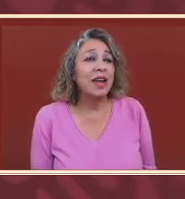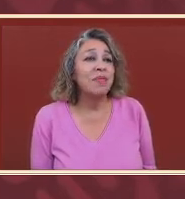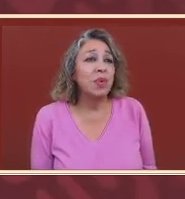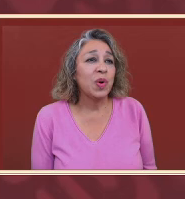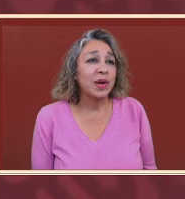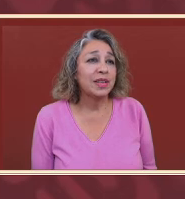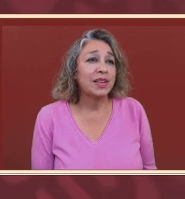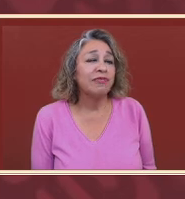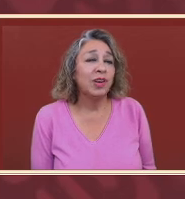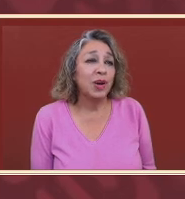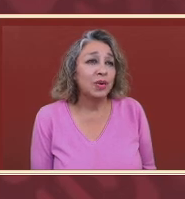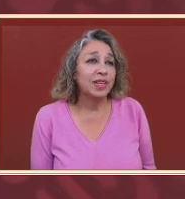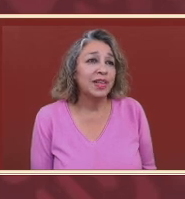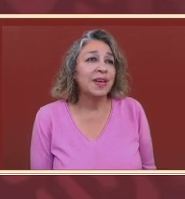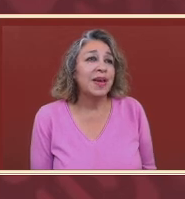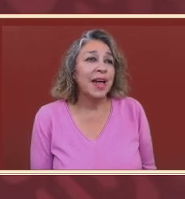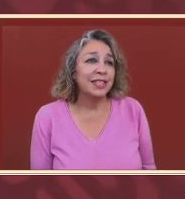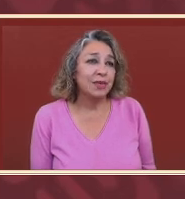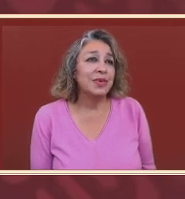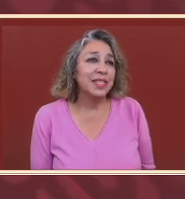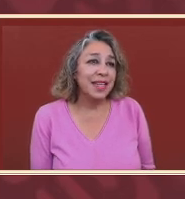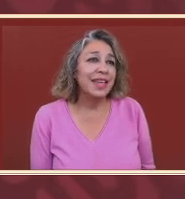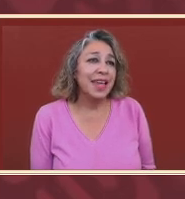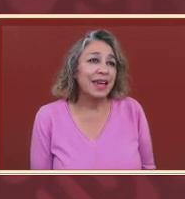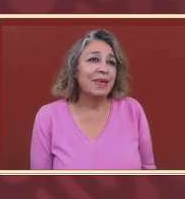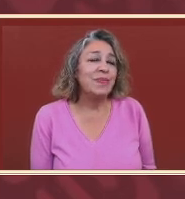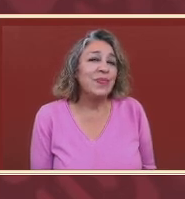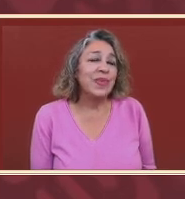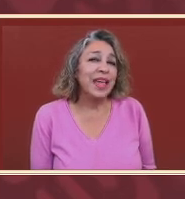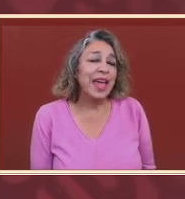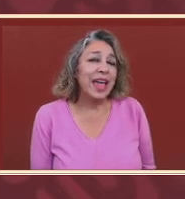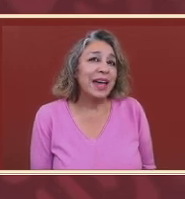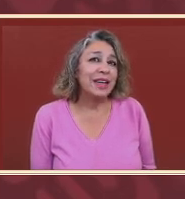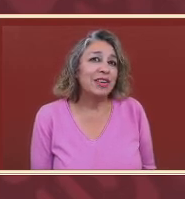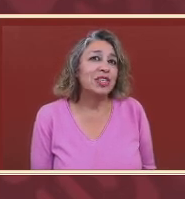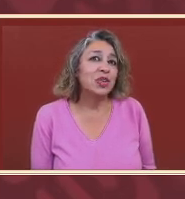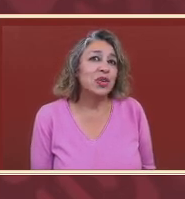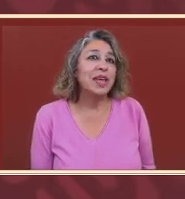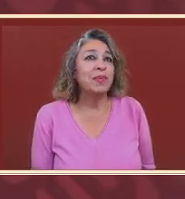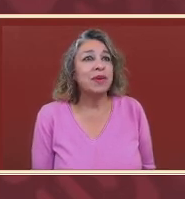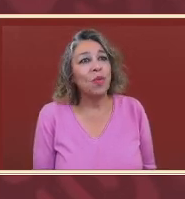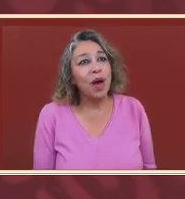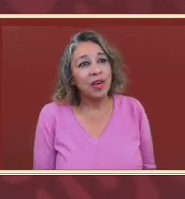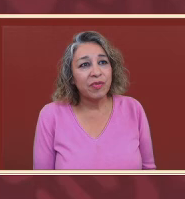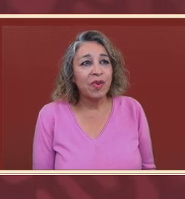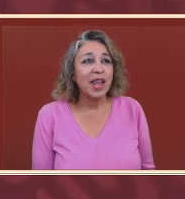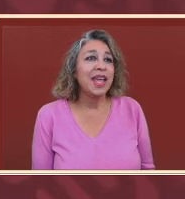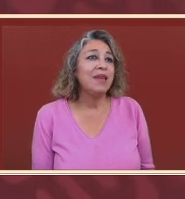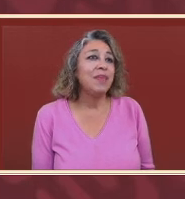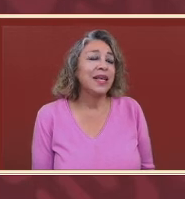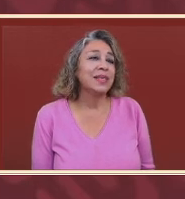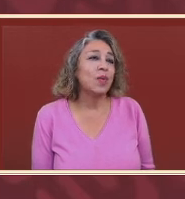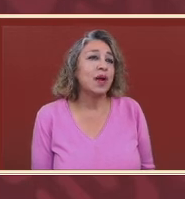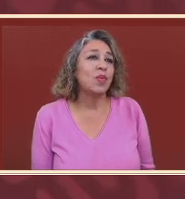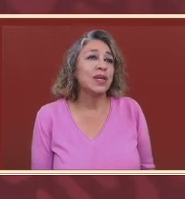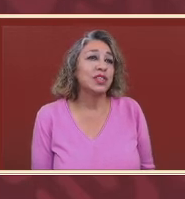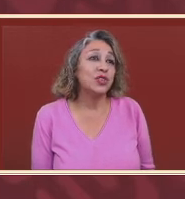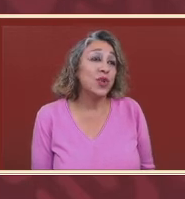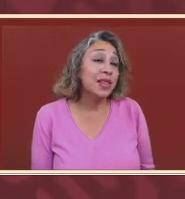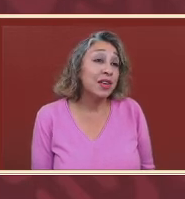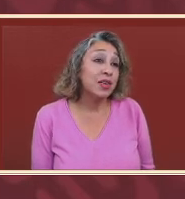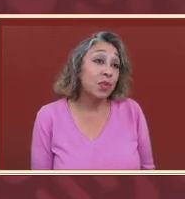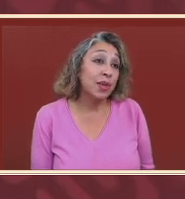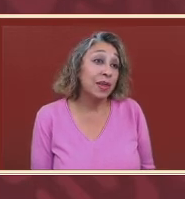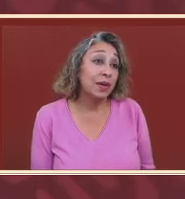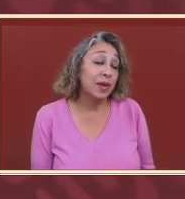airport afloat as it was sinking. And also to keep it water free because the water wants